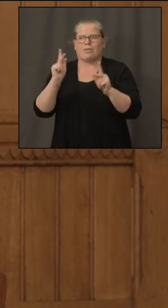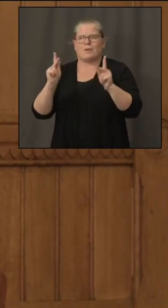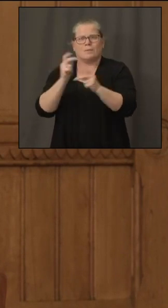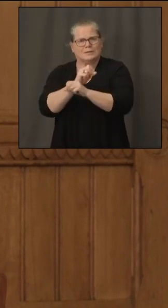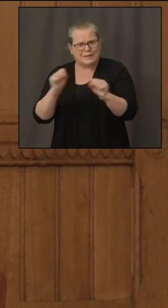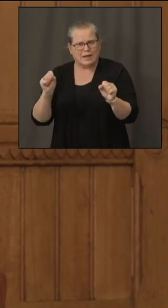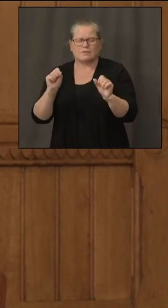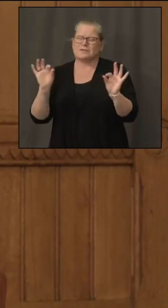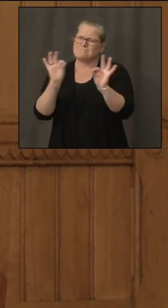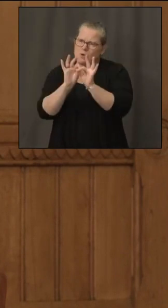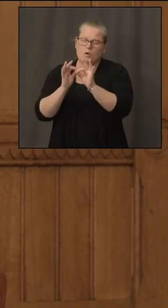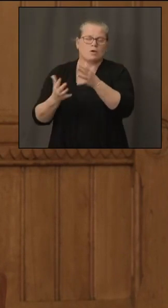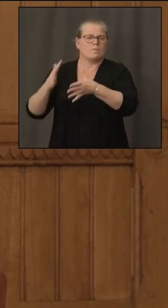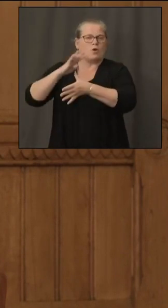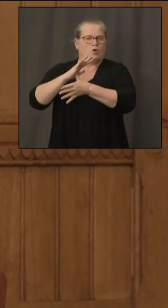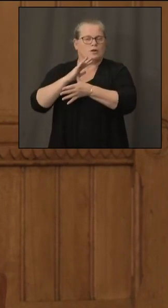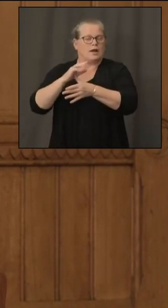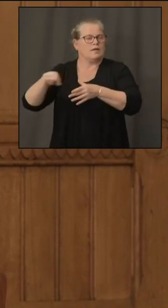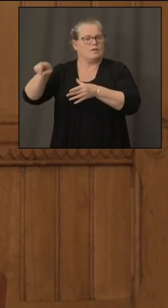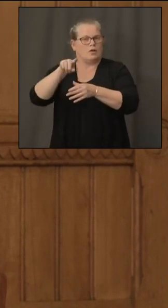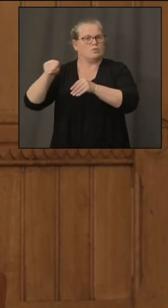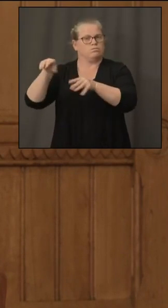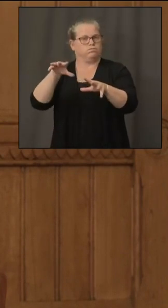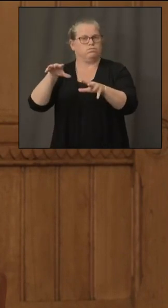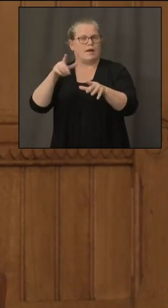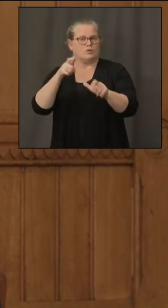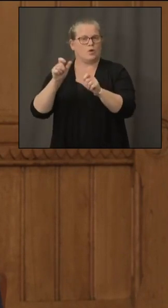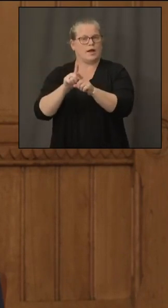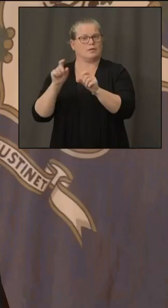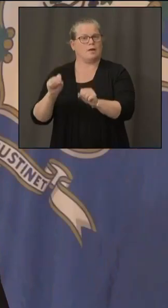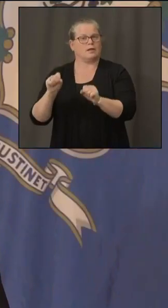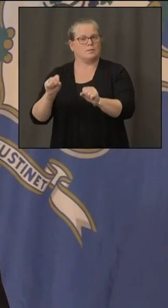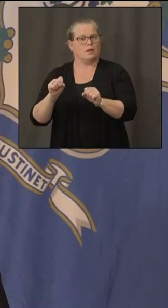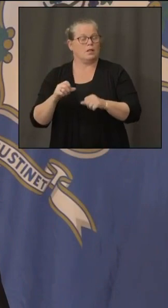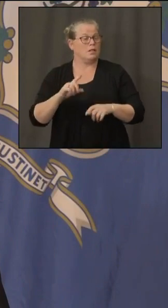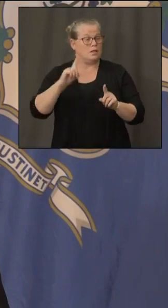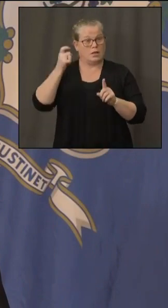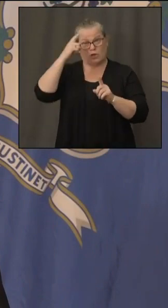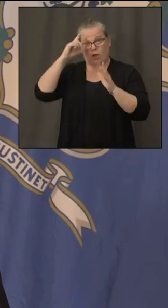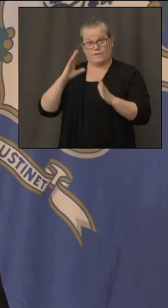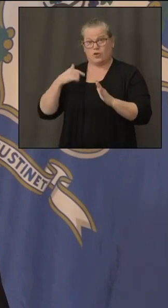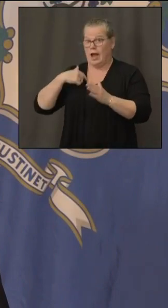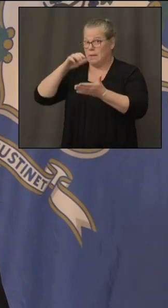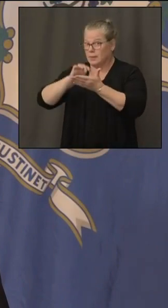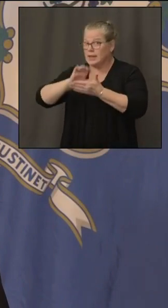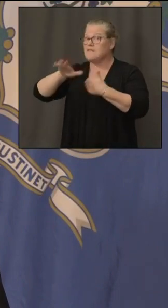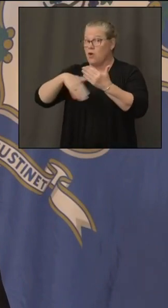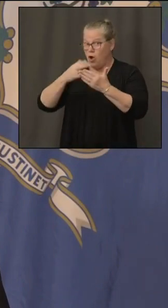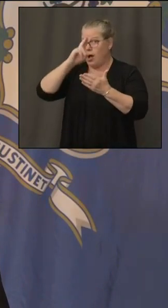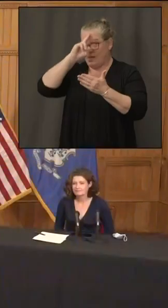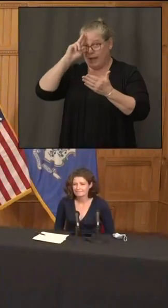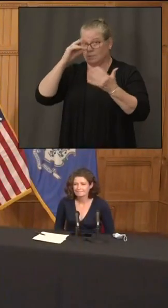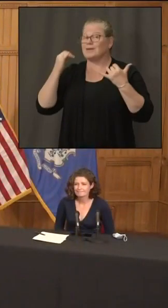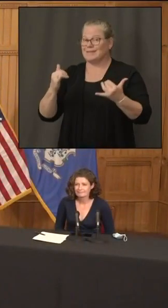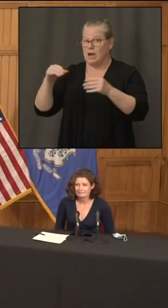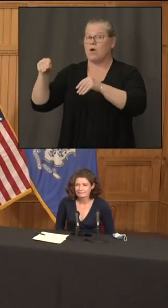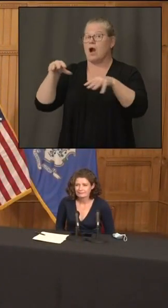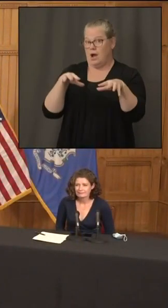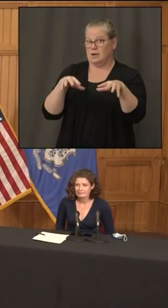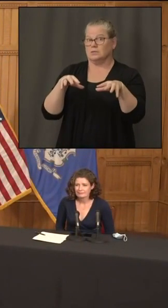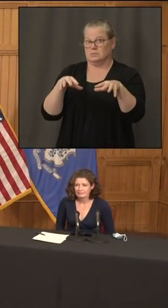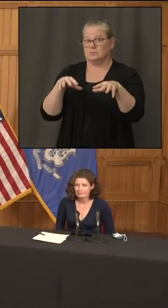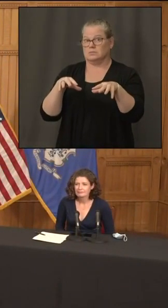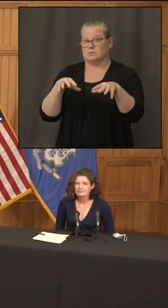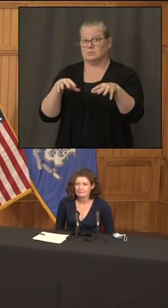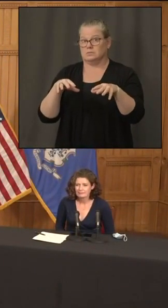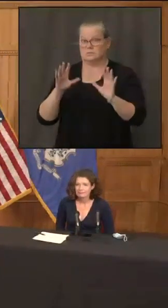as quickly as possible i believe every hospital is on the grid right now getting power all the hospitals are